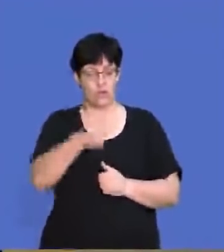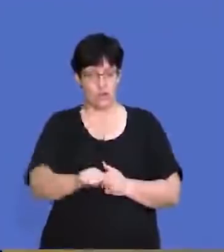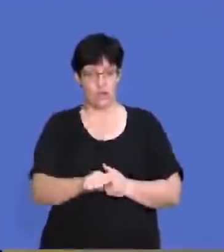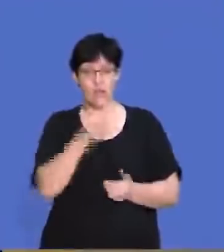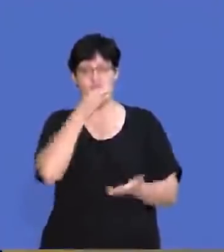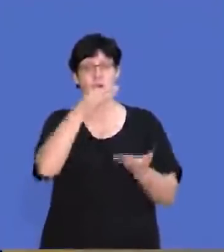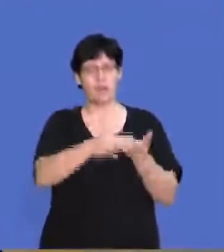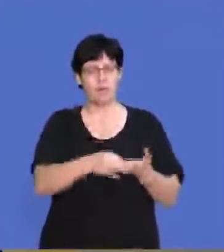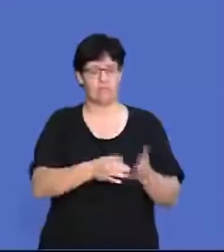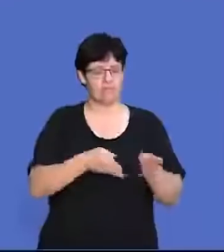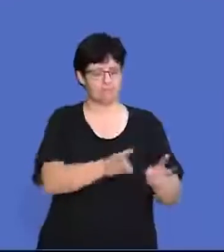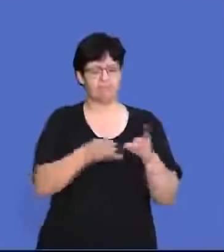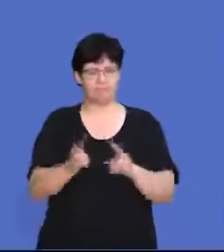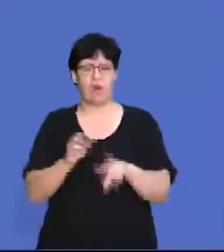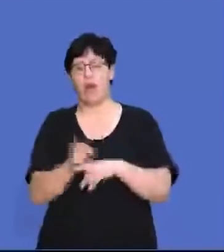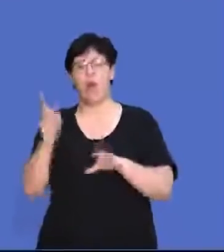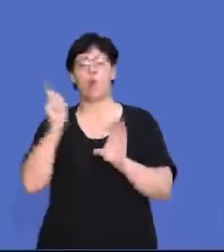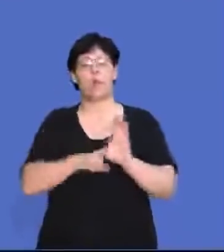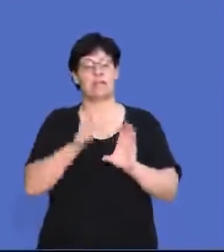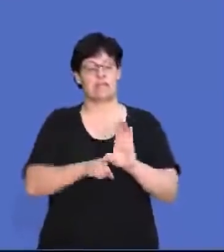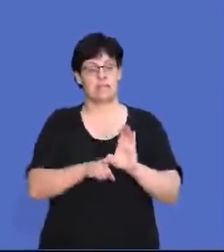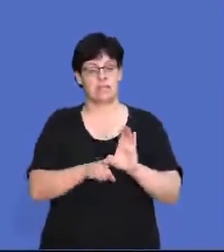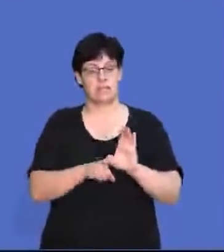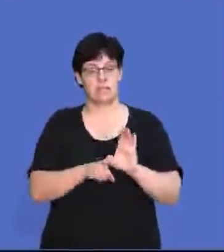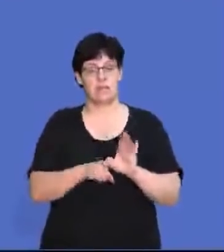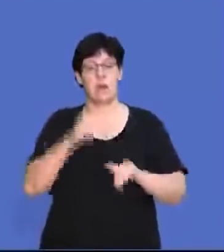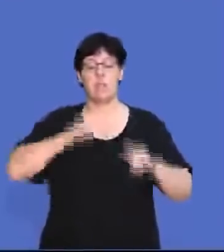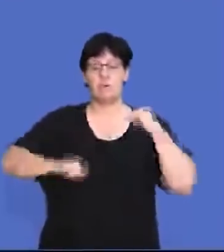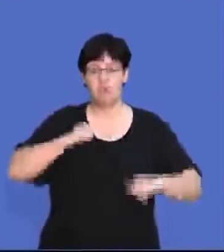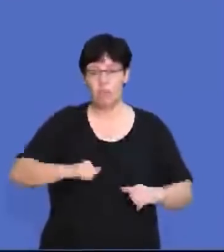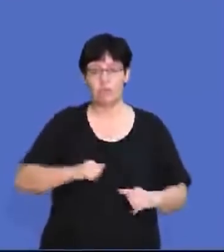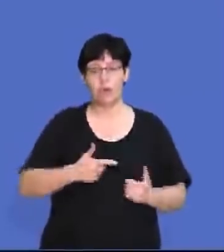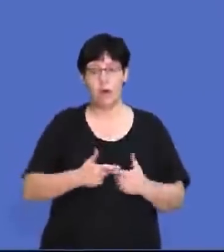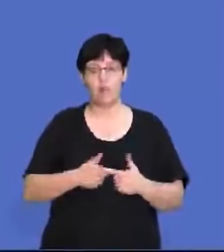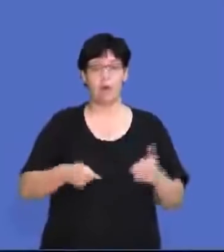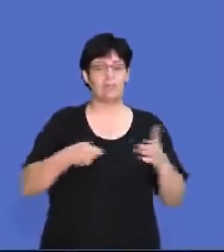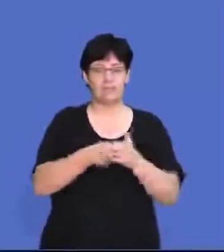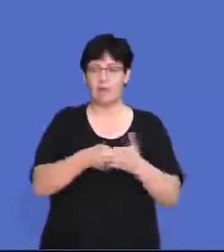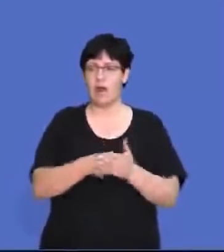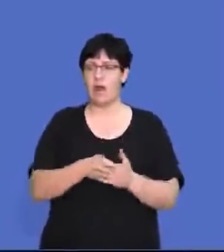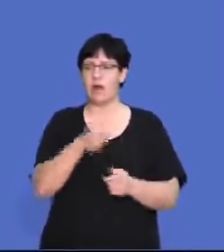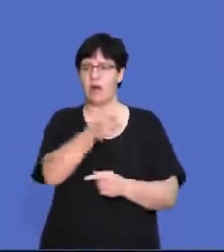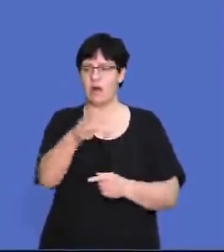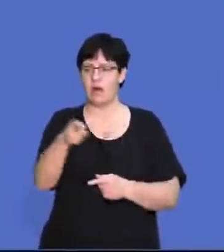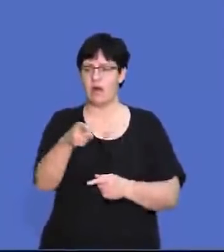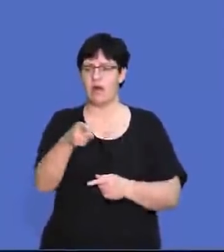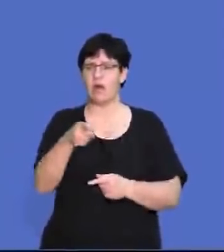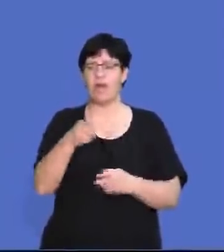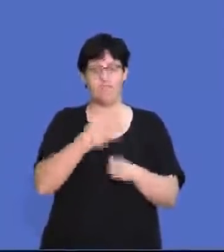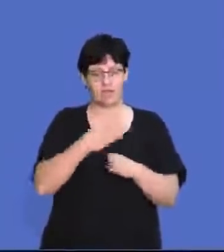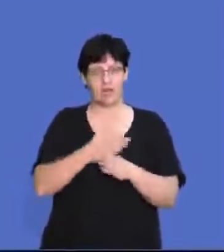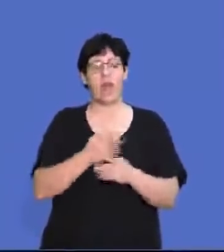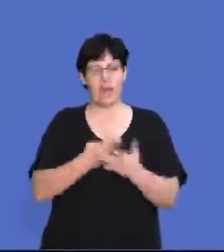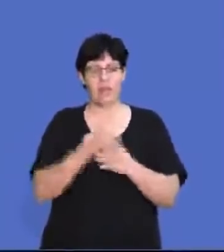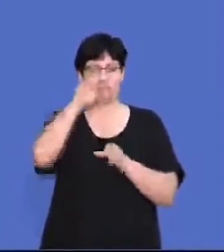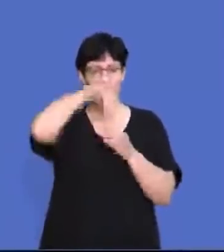Our next question is recommend ways in which the quality performance of the purchasing function could